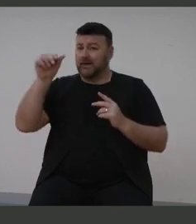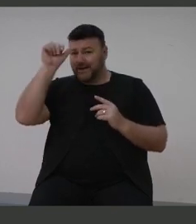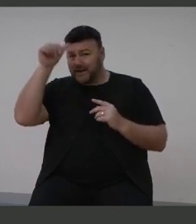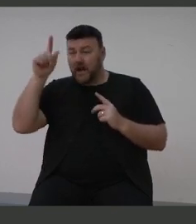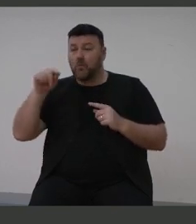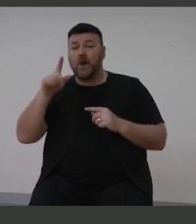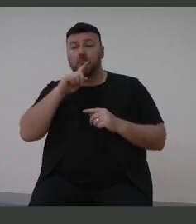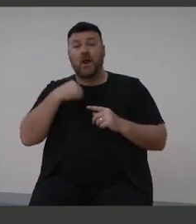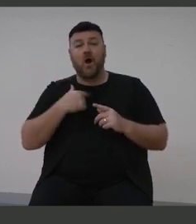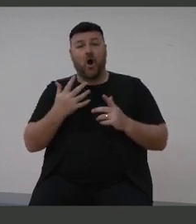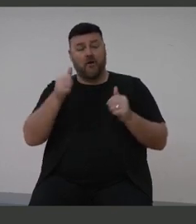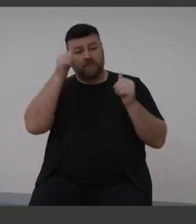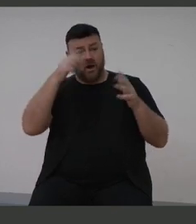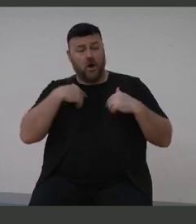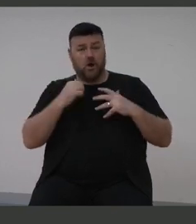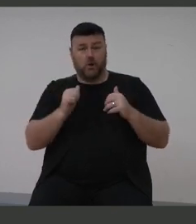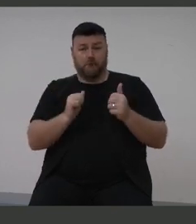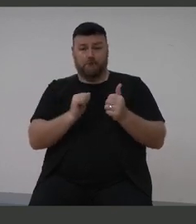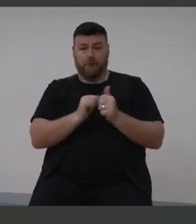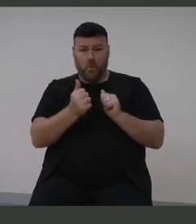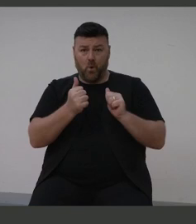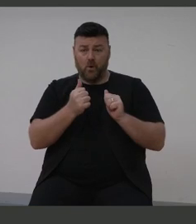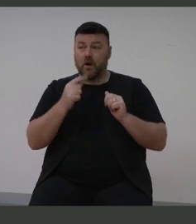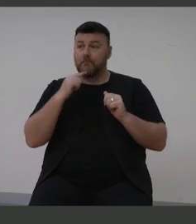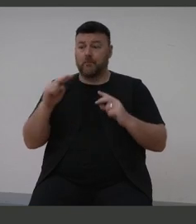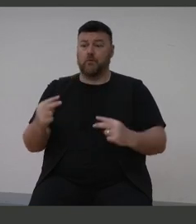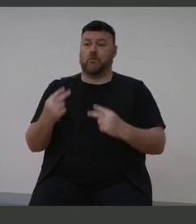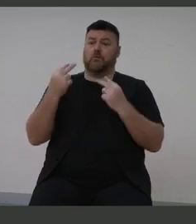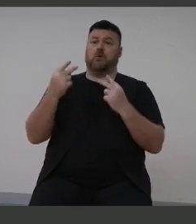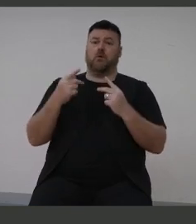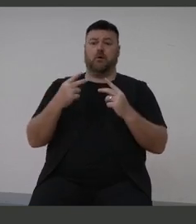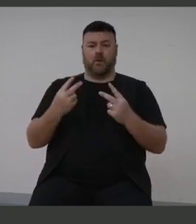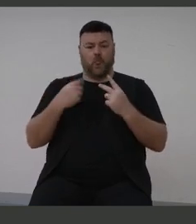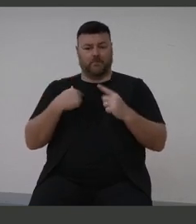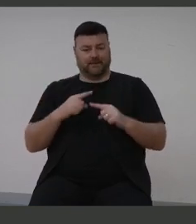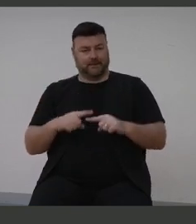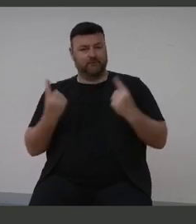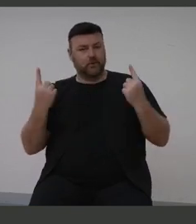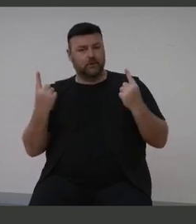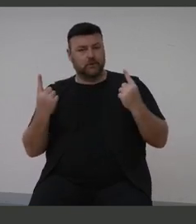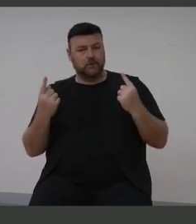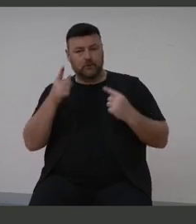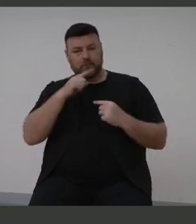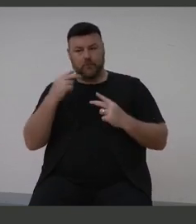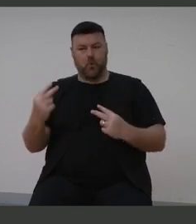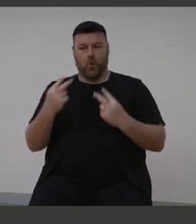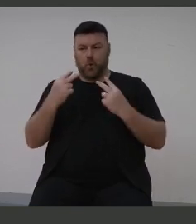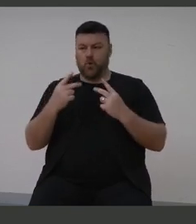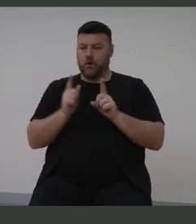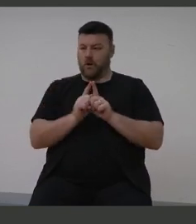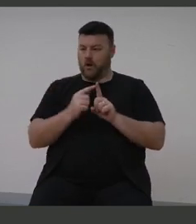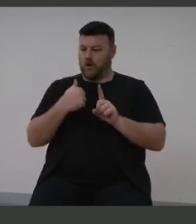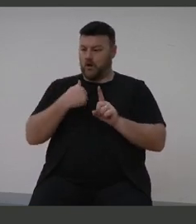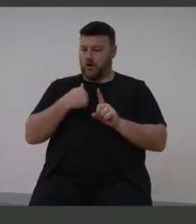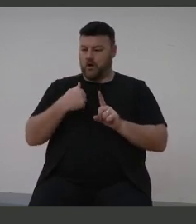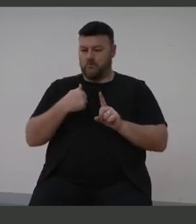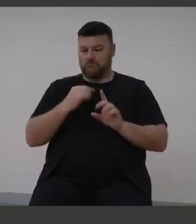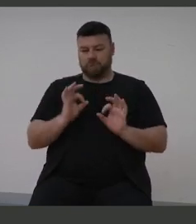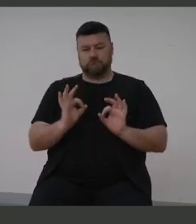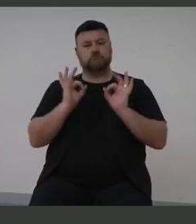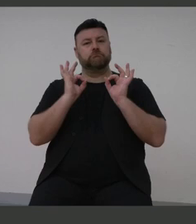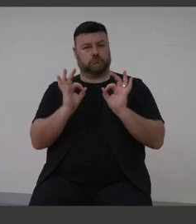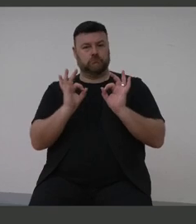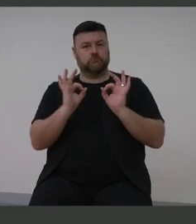play sport. And certainly, as I mentioned over in India, if you're an Australian or past Australian cricketer, you're looked upon as being, you know, a bit special.